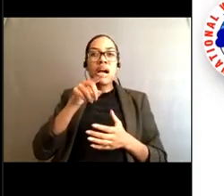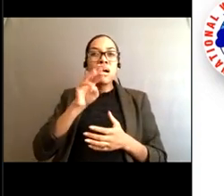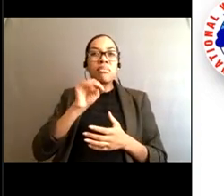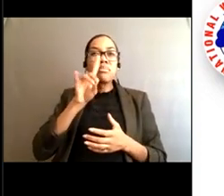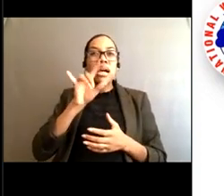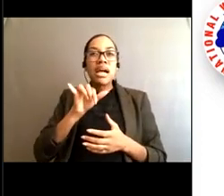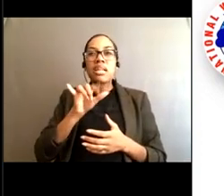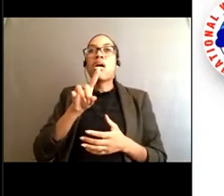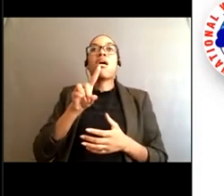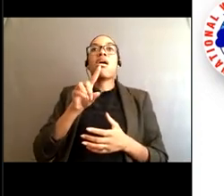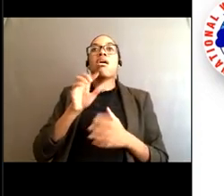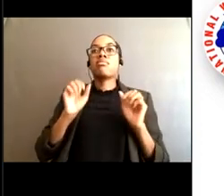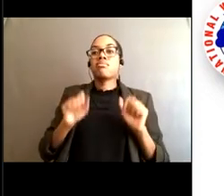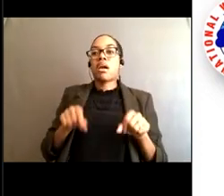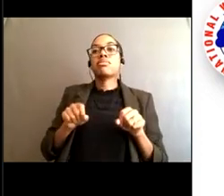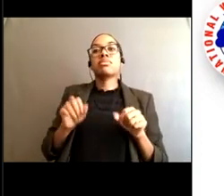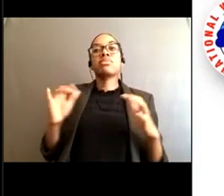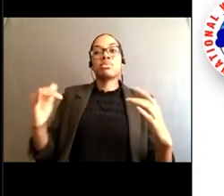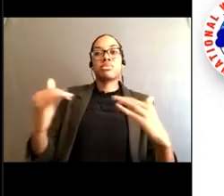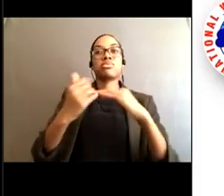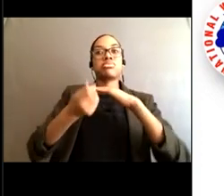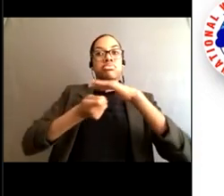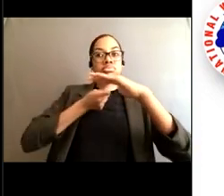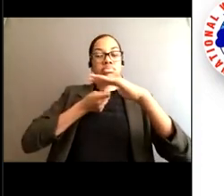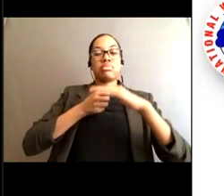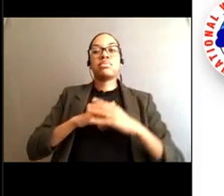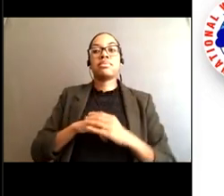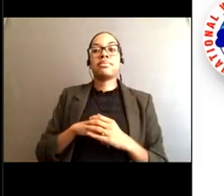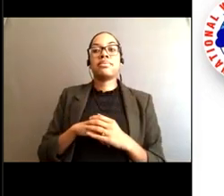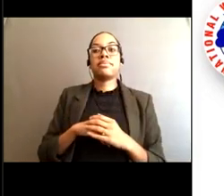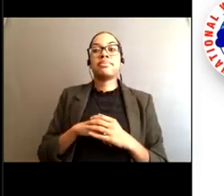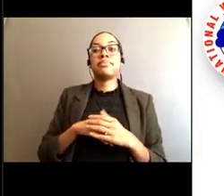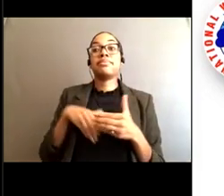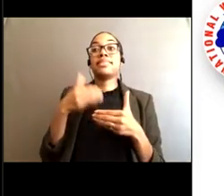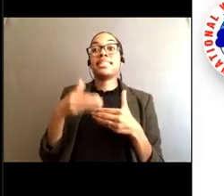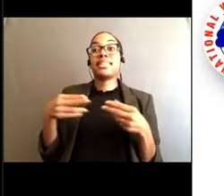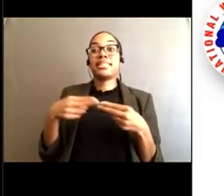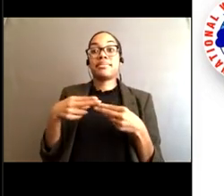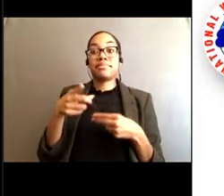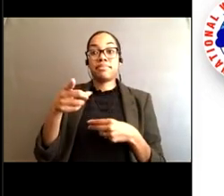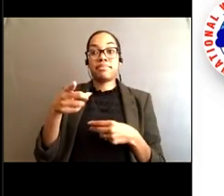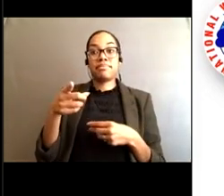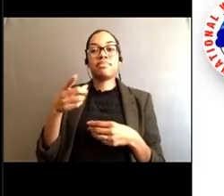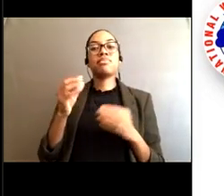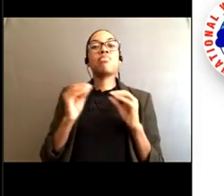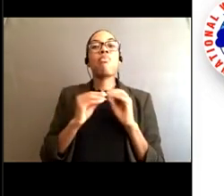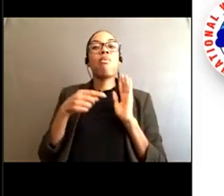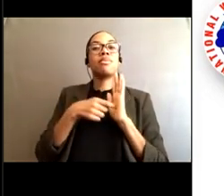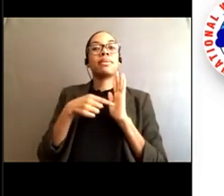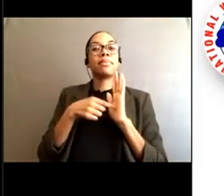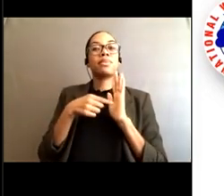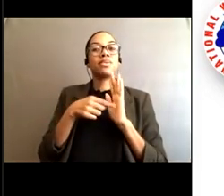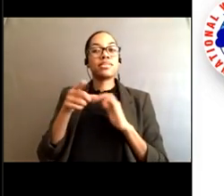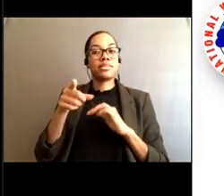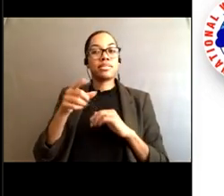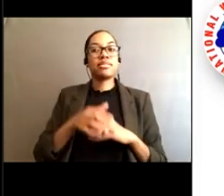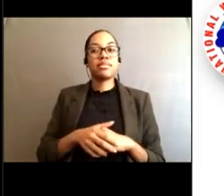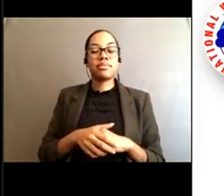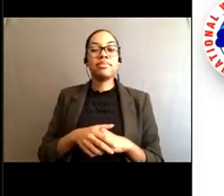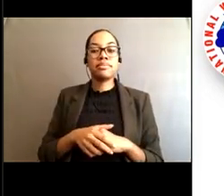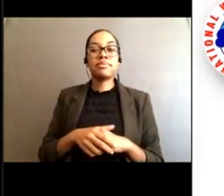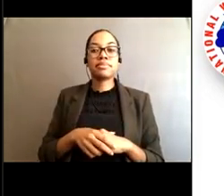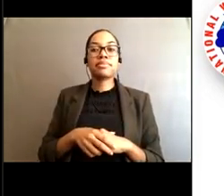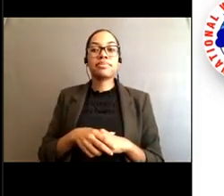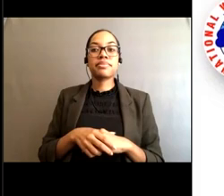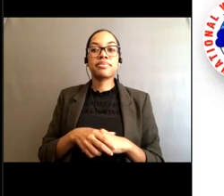be a rip current. If we go to the next slide, we will see more examples of rip currents where,